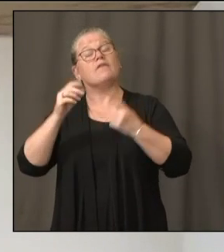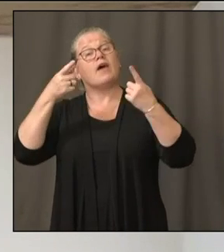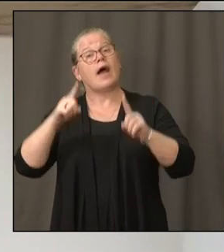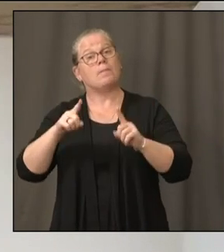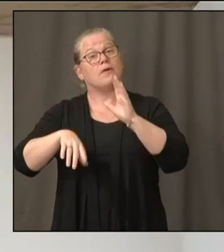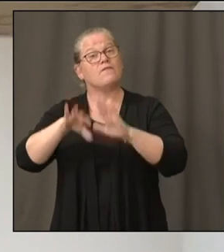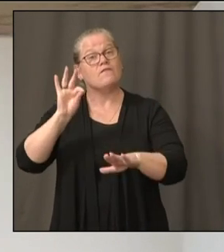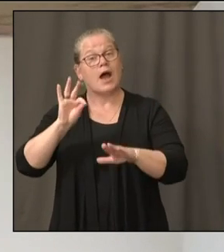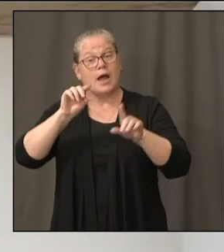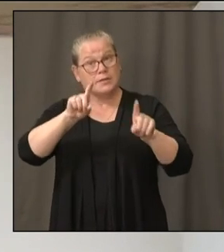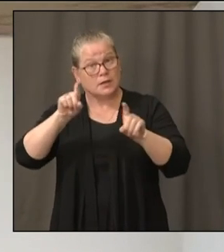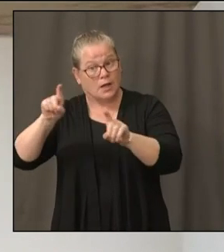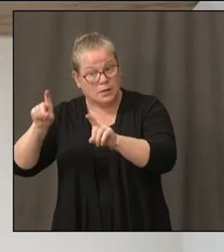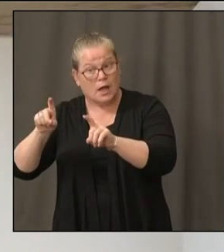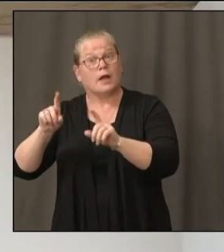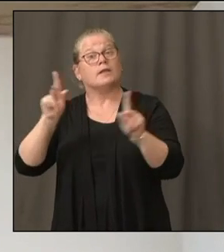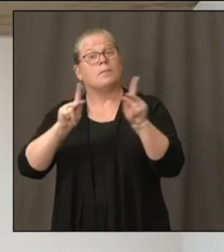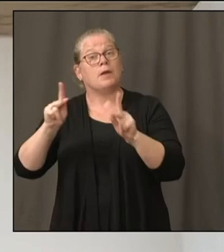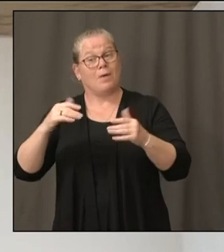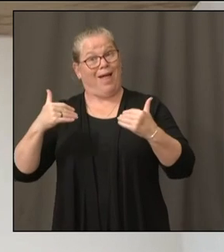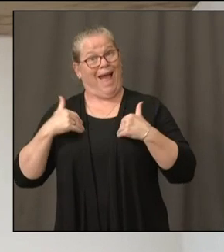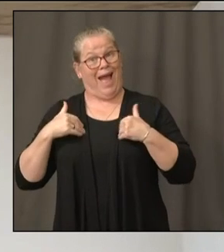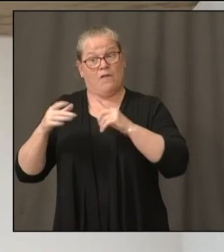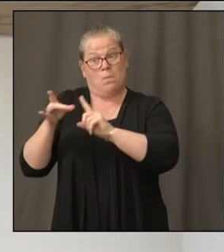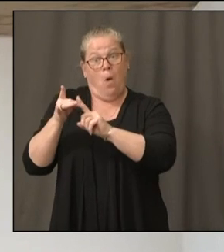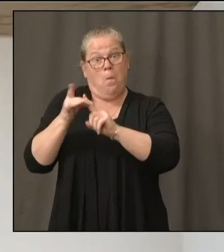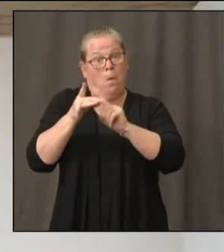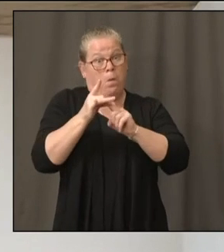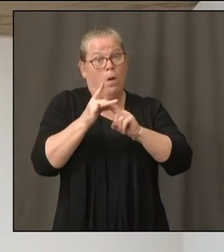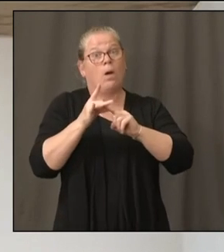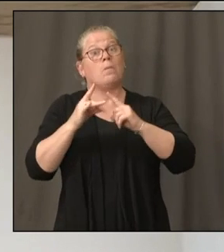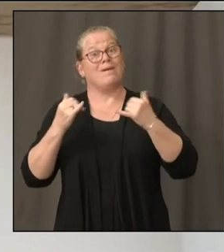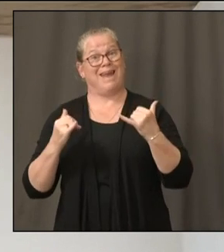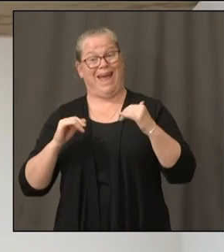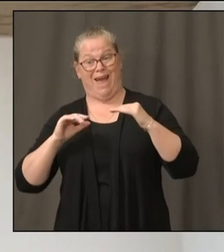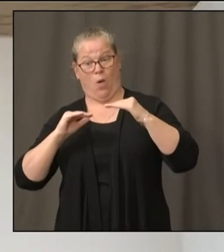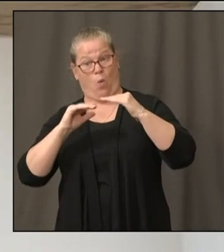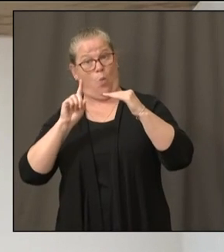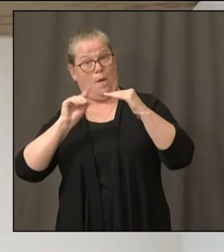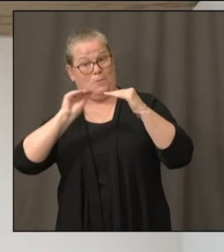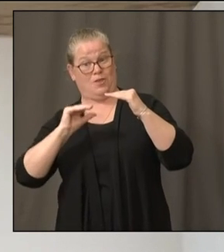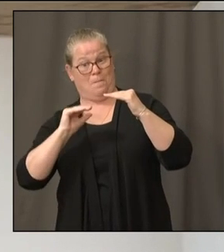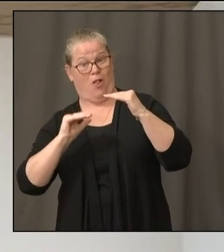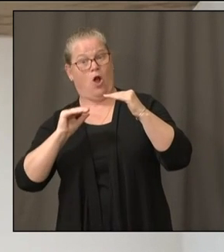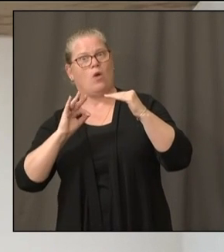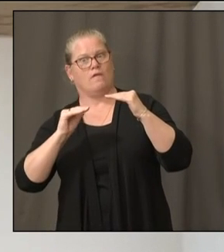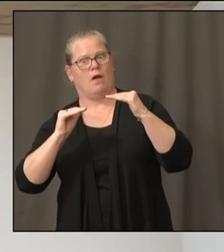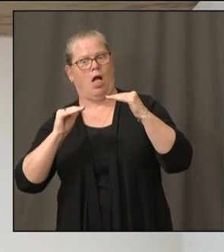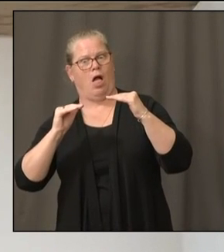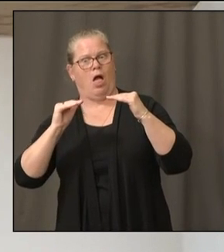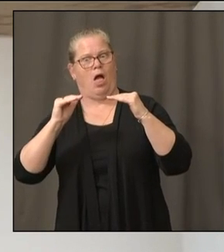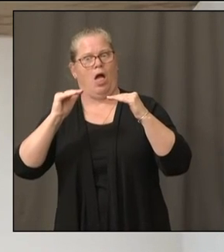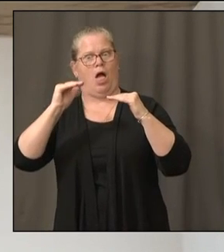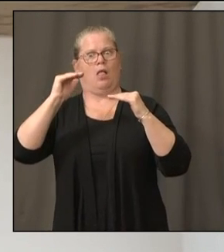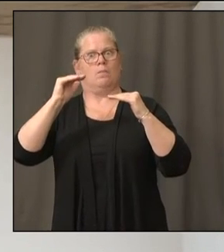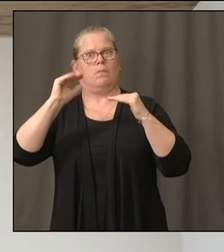The same things that we do now are the same things we need to do when schools are reopened. We need to